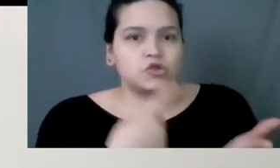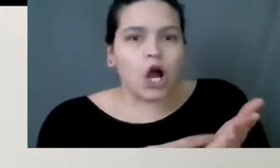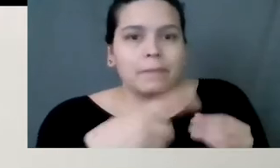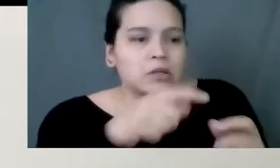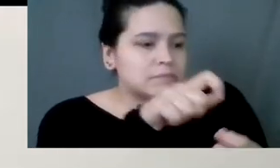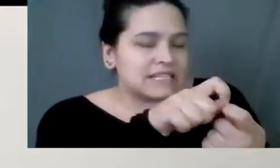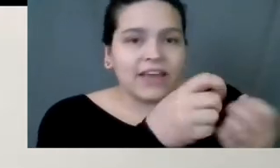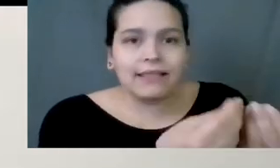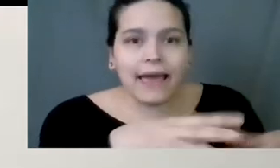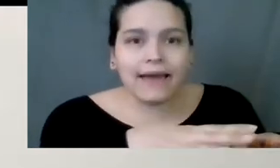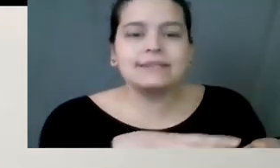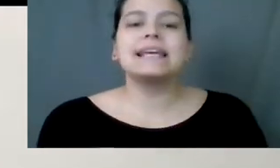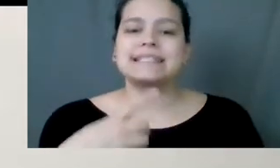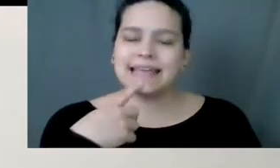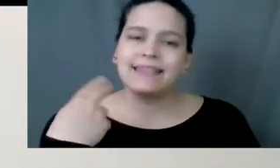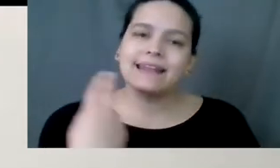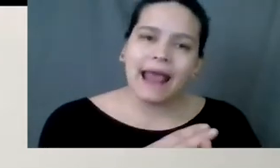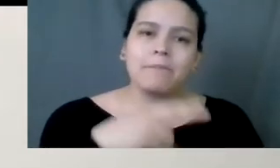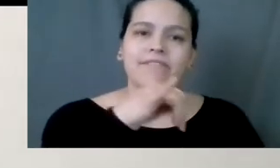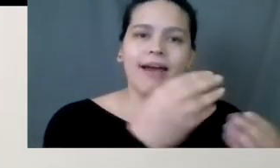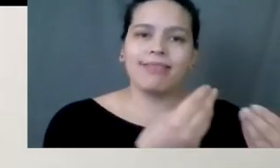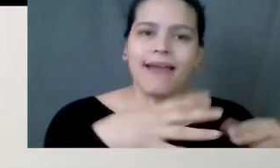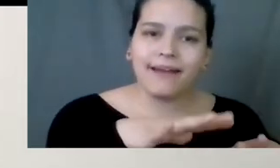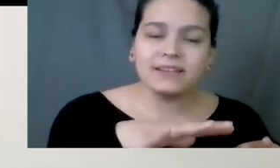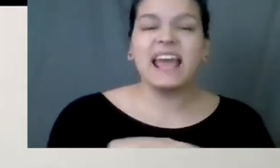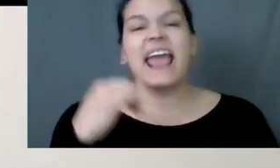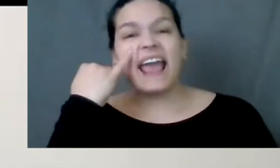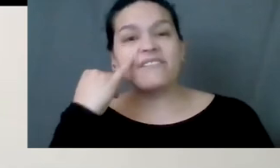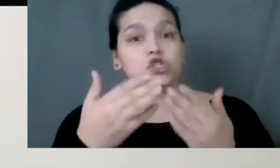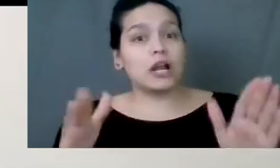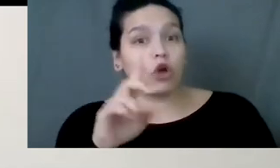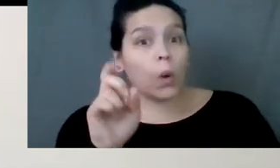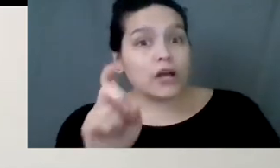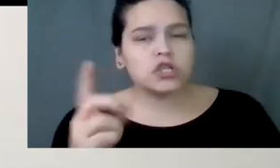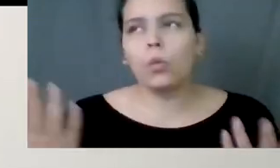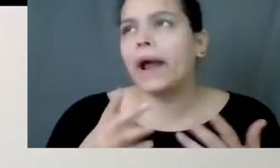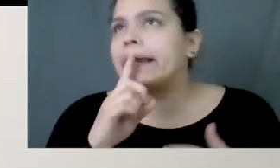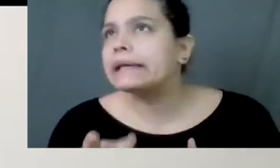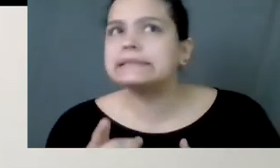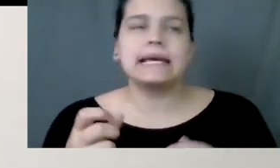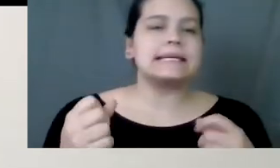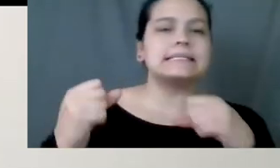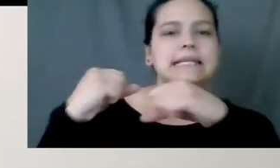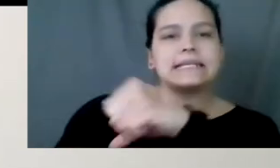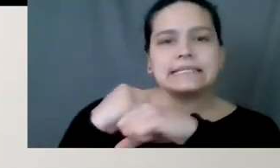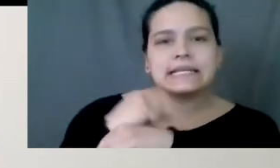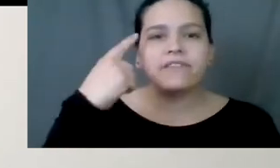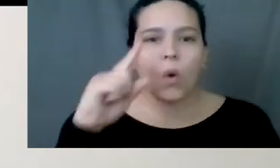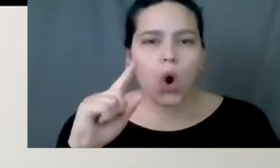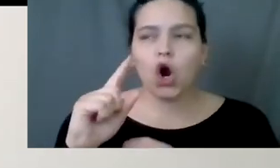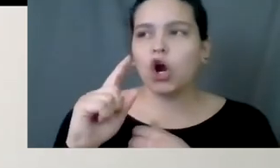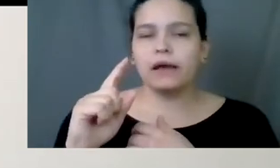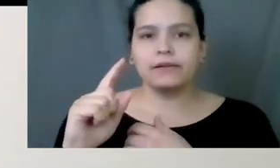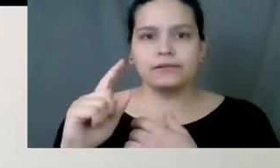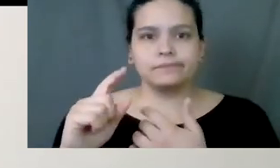land. And if you're asking a general question like, you know, what is you know, what are the statistics